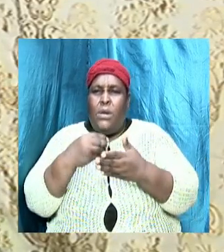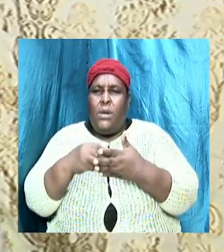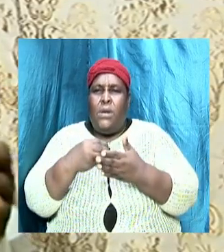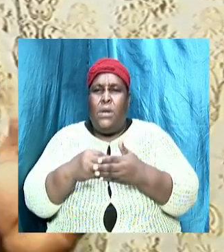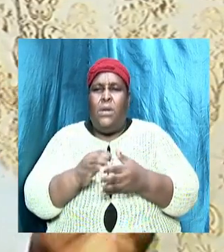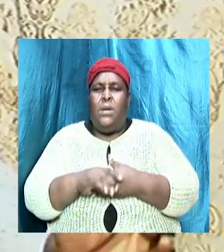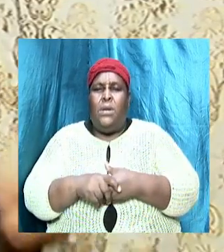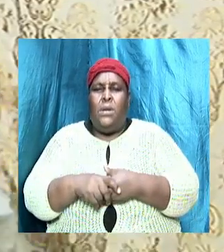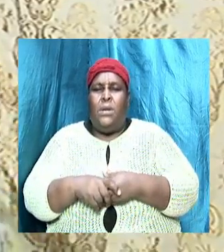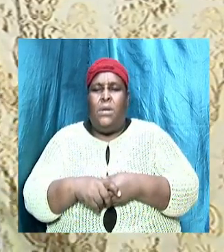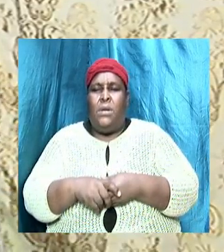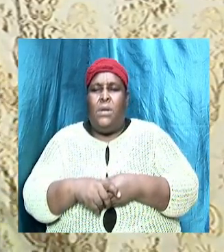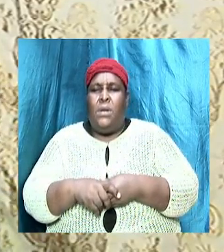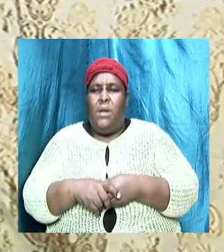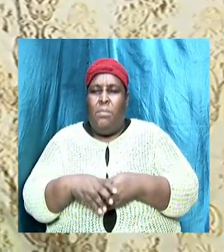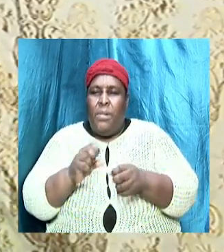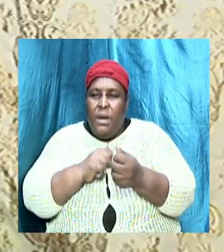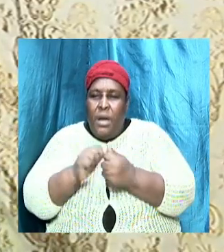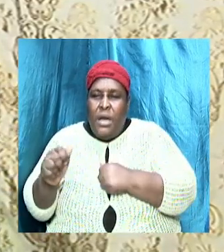blowing wood fire